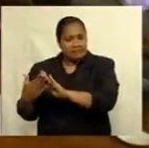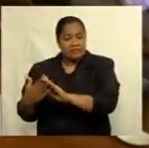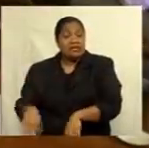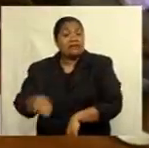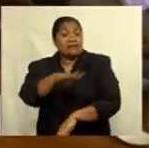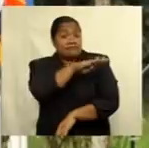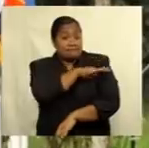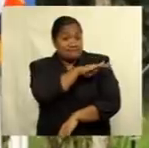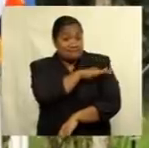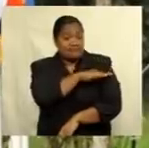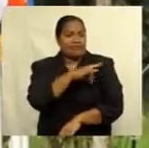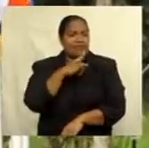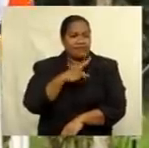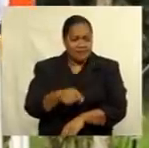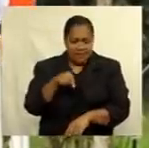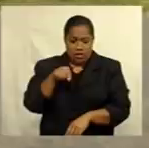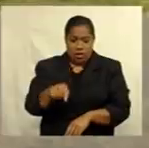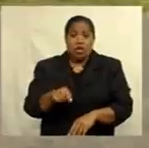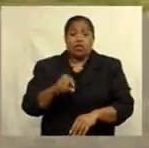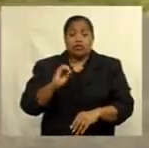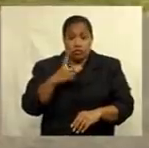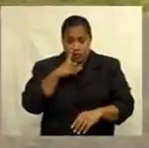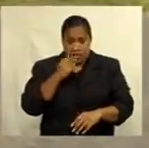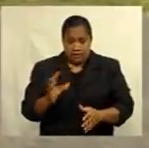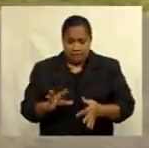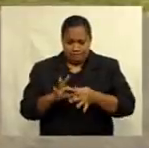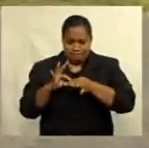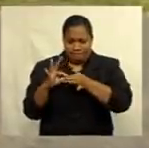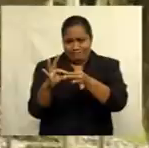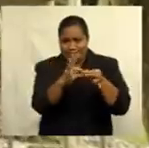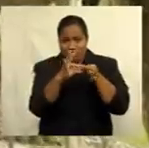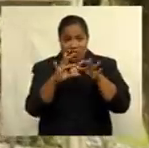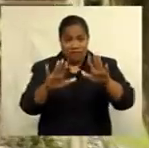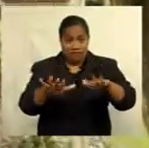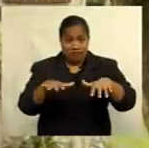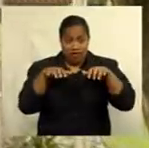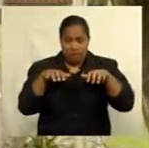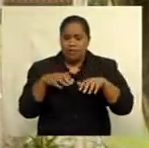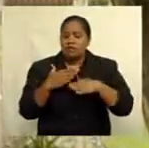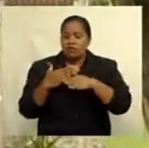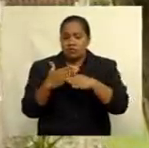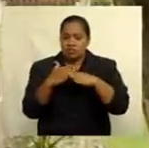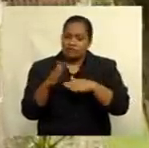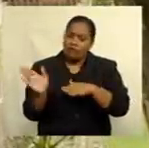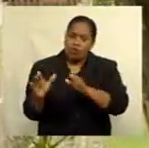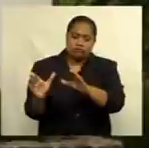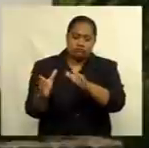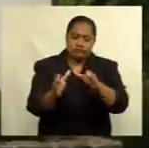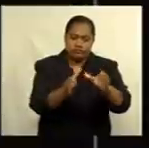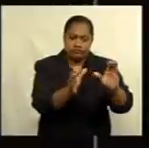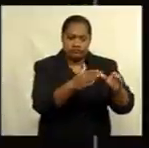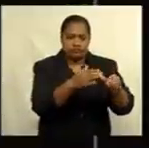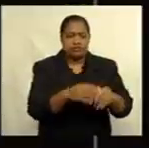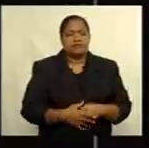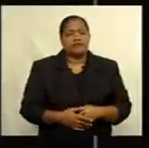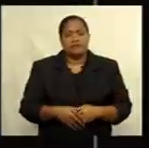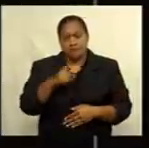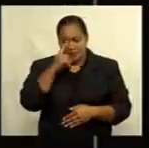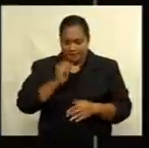also committed to rebuilding the solidarity of the forum that works for all parties and restores their full strength.